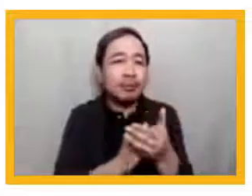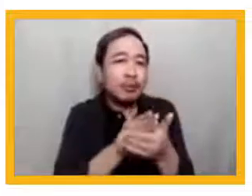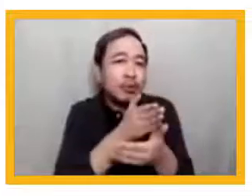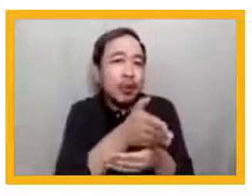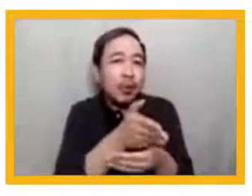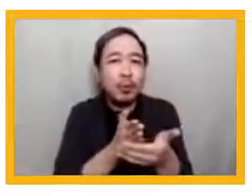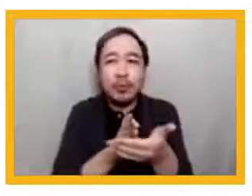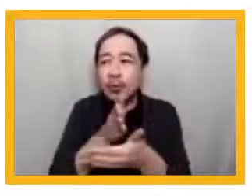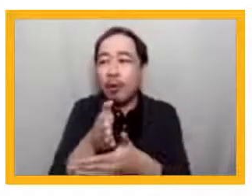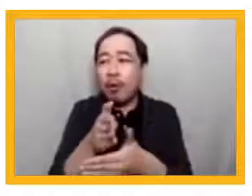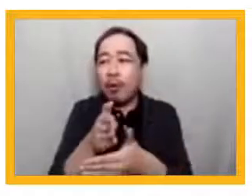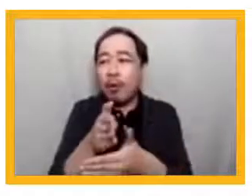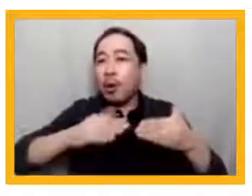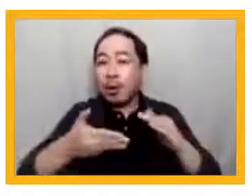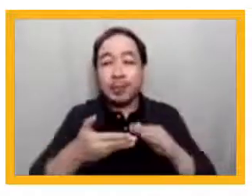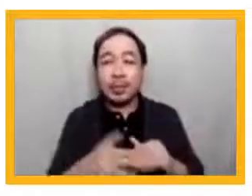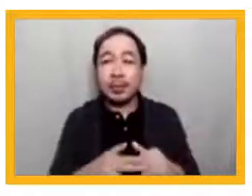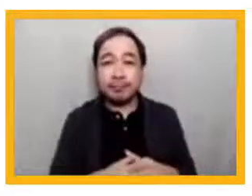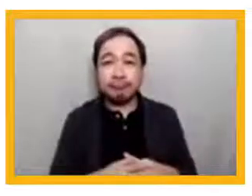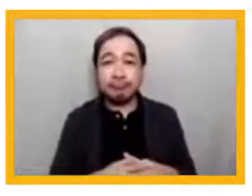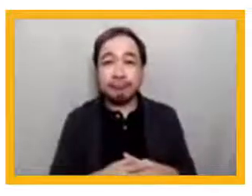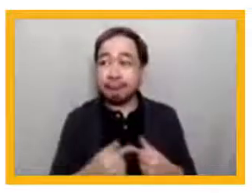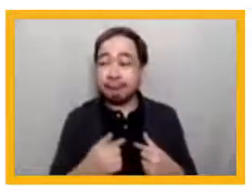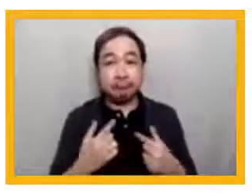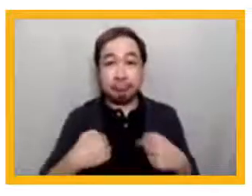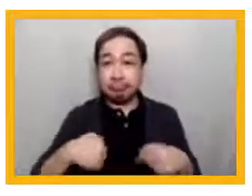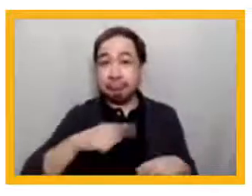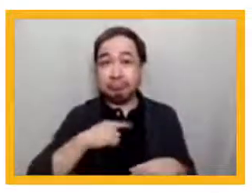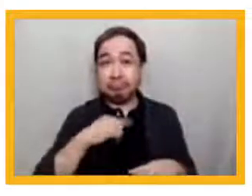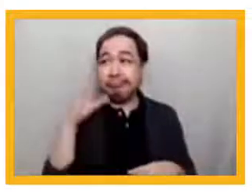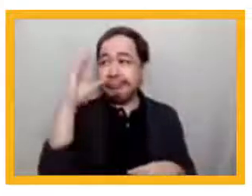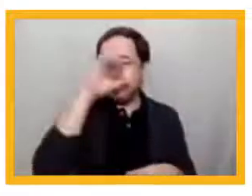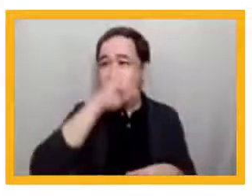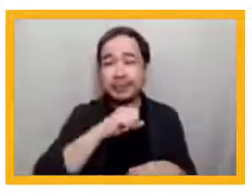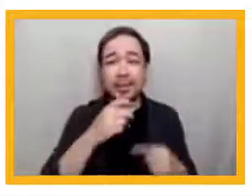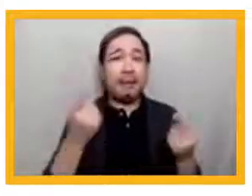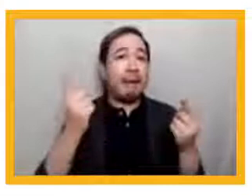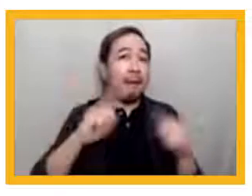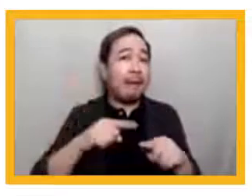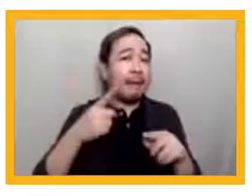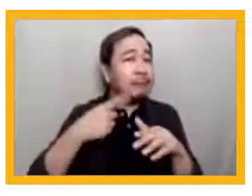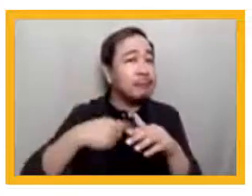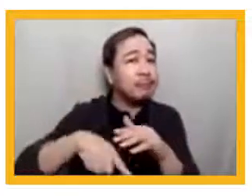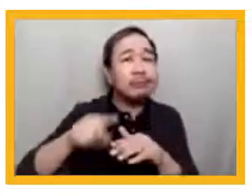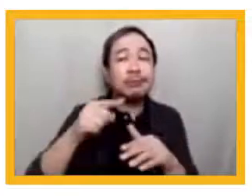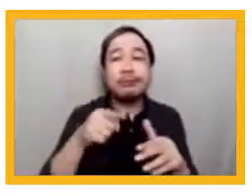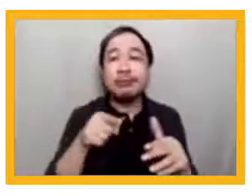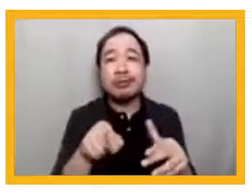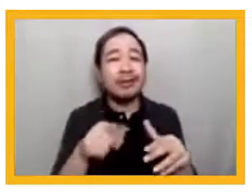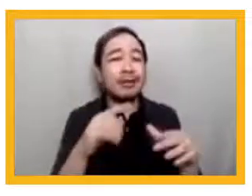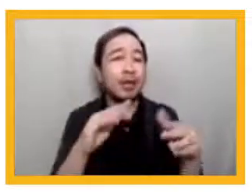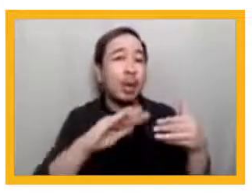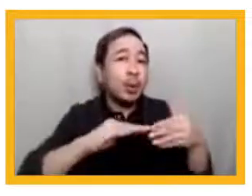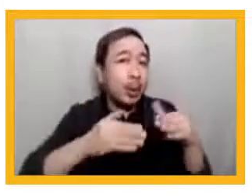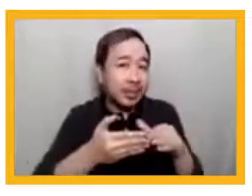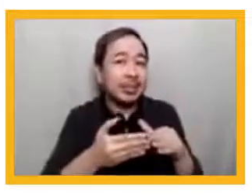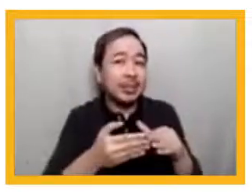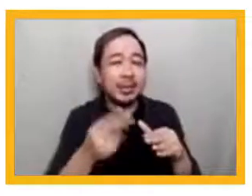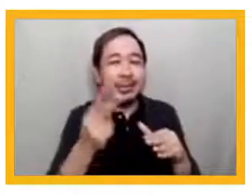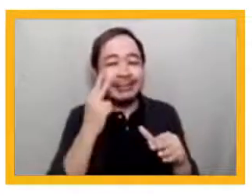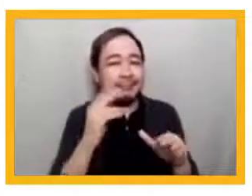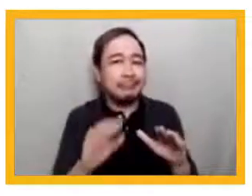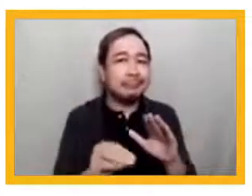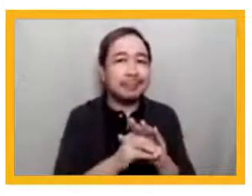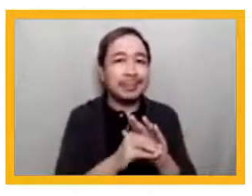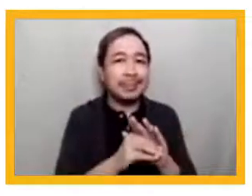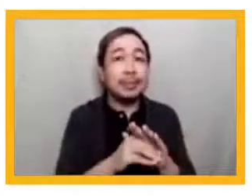made no assumptions on how everyone would deal with an unprecedented pandemic and surveyed our communities from scratch. The data gleaned from the